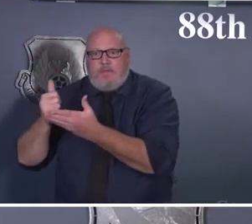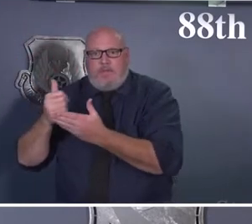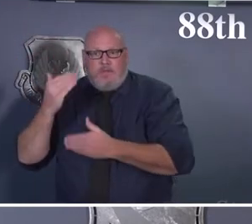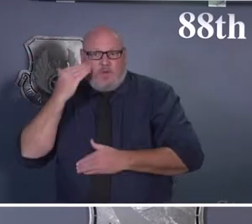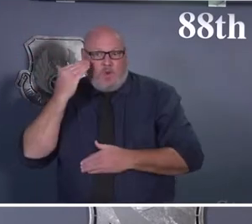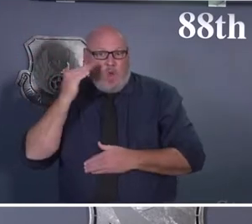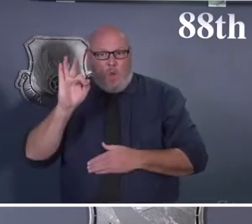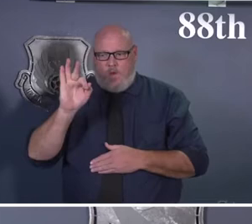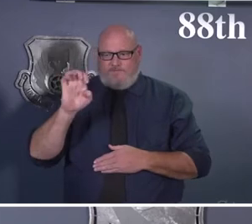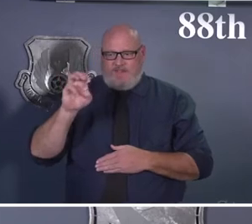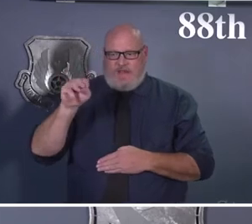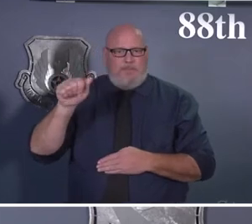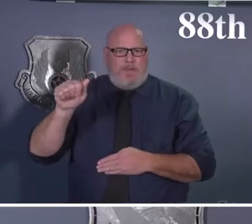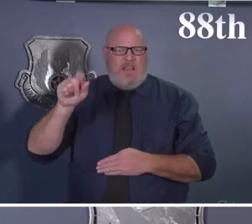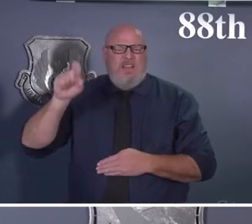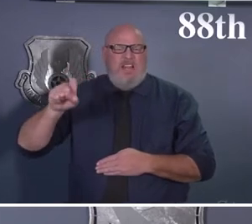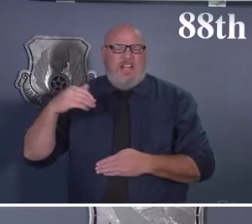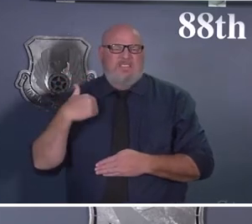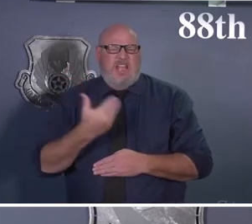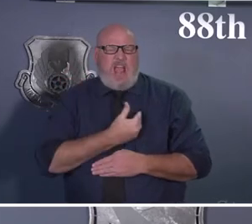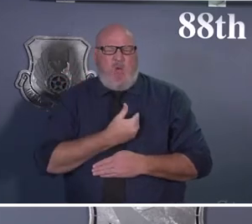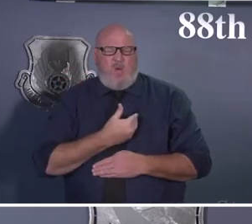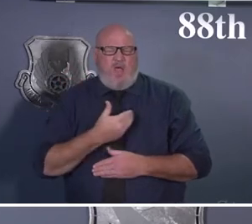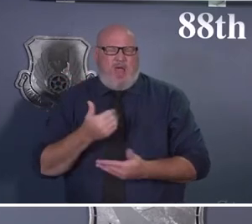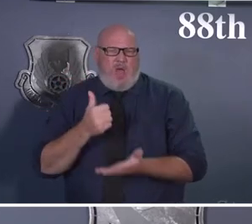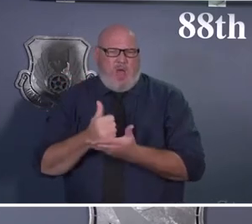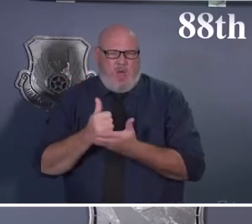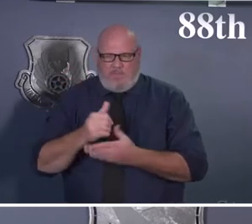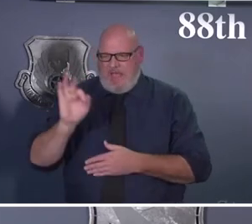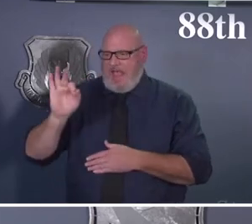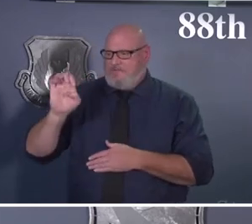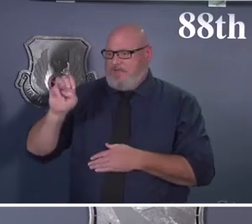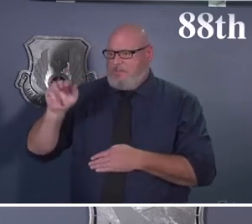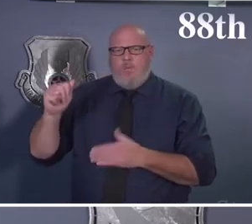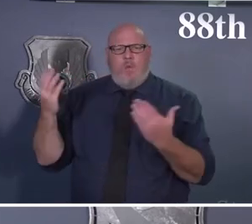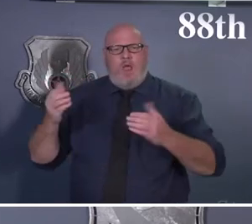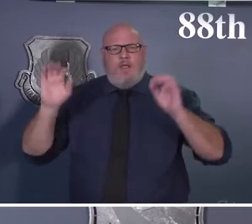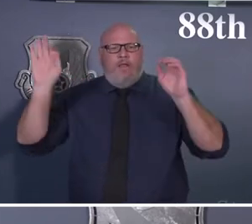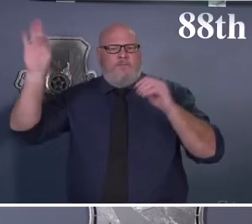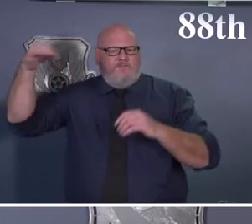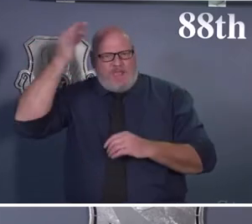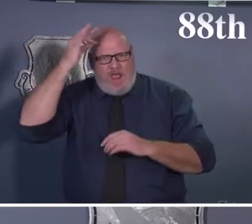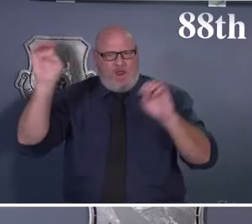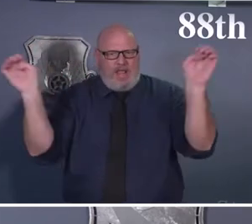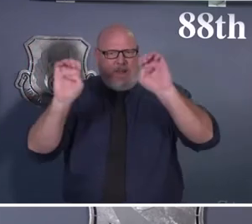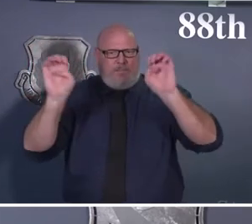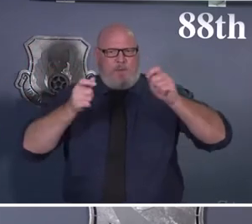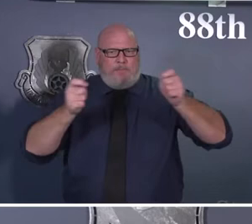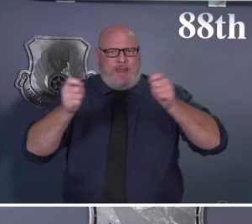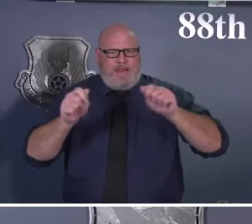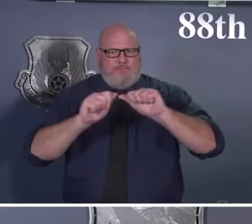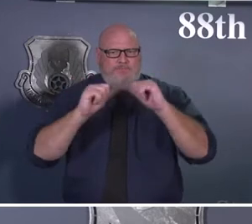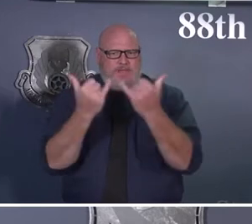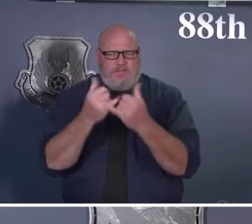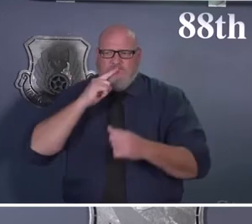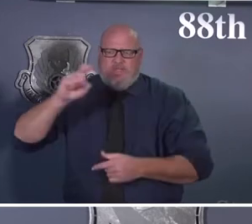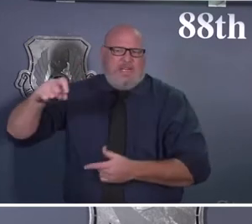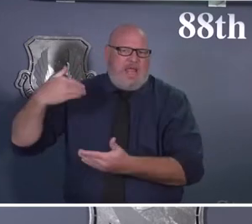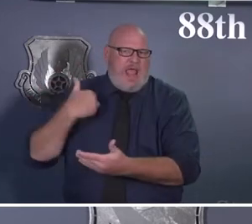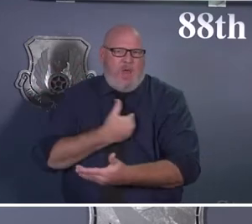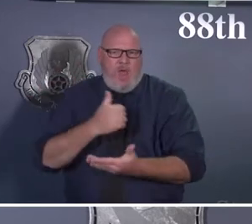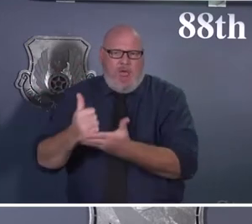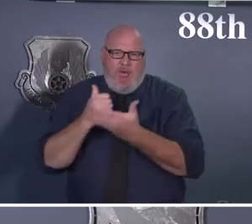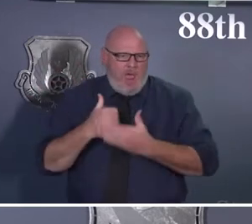I think because they train our expertly trained, excuse me, they respect and they trust our expertly trained medics